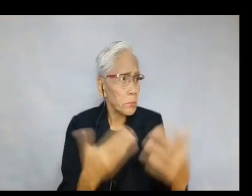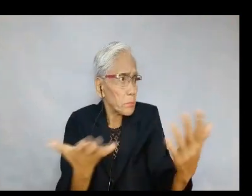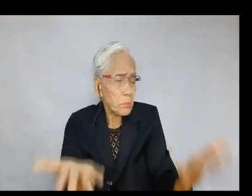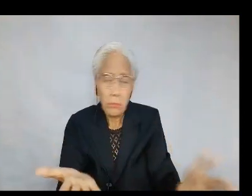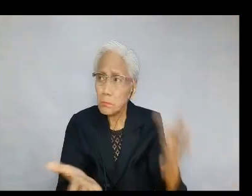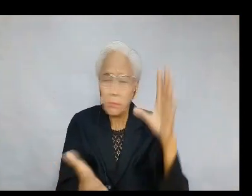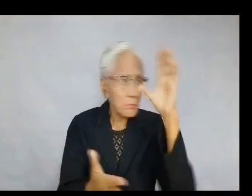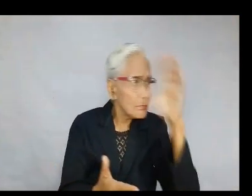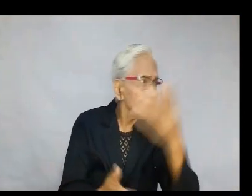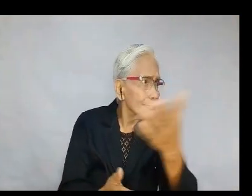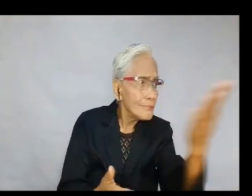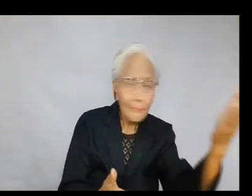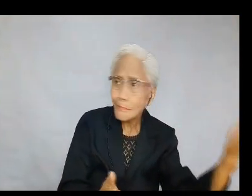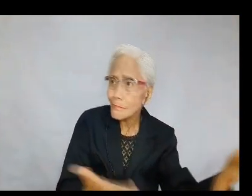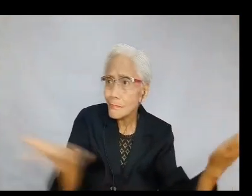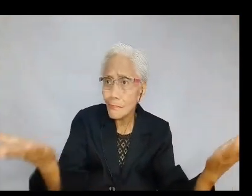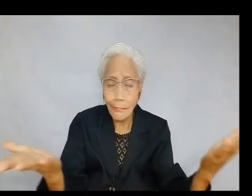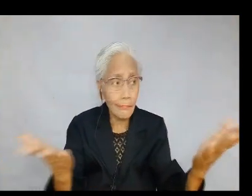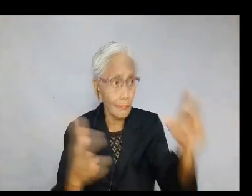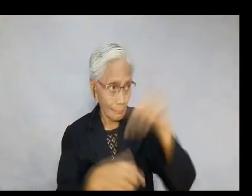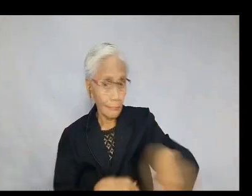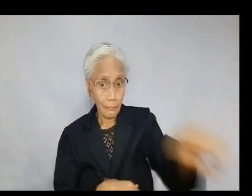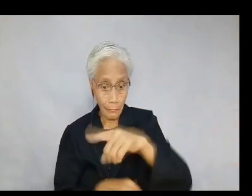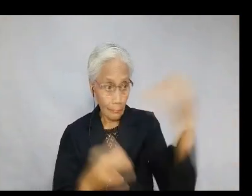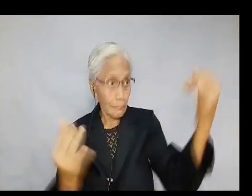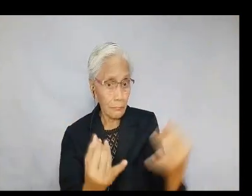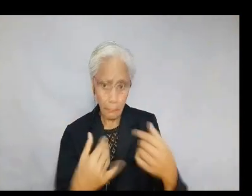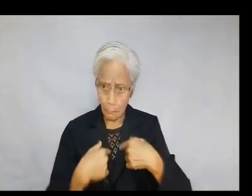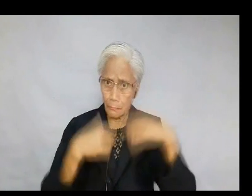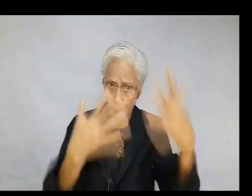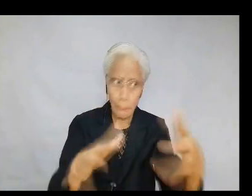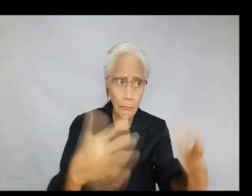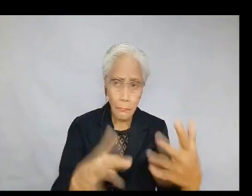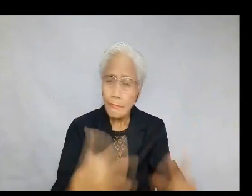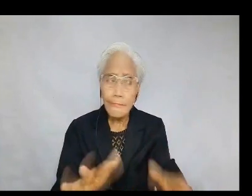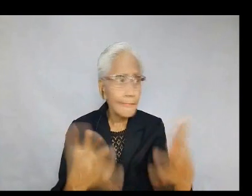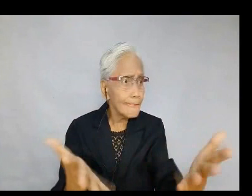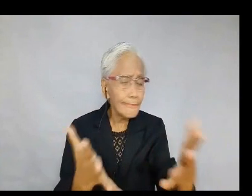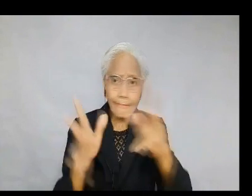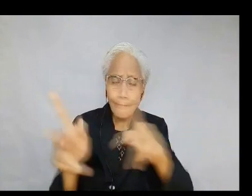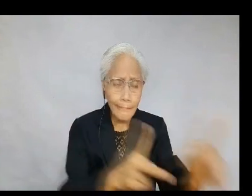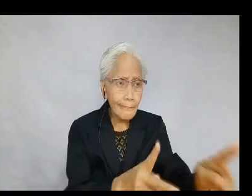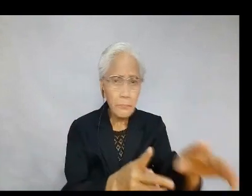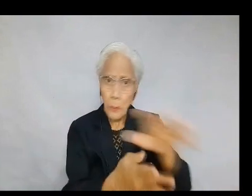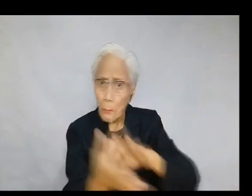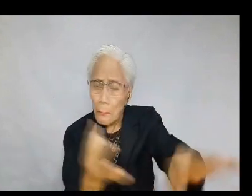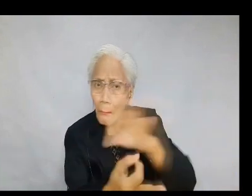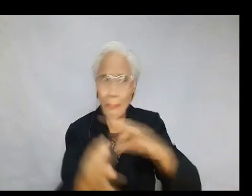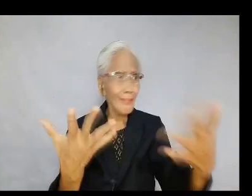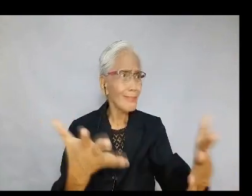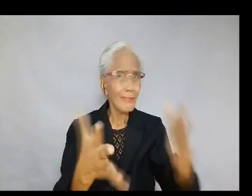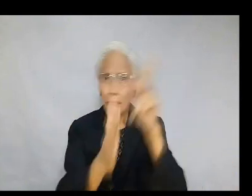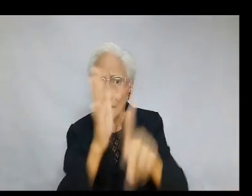are those invited. Behold, I have prepared my banquet. My calves and fattened cattle are killed,